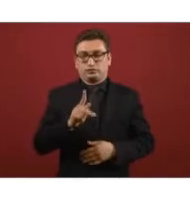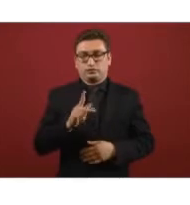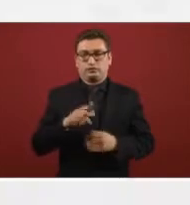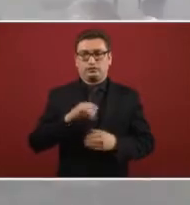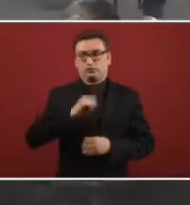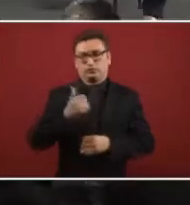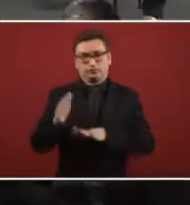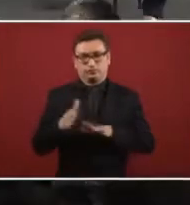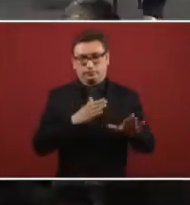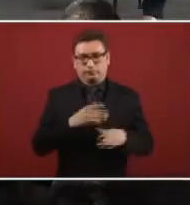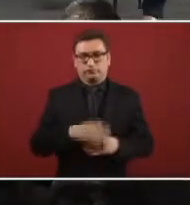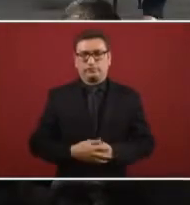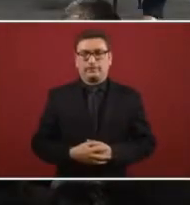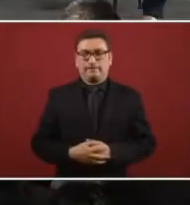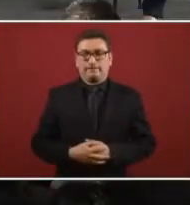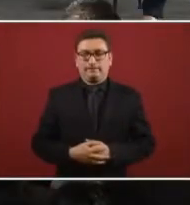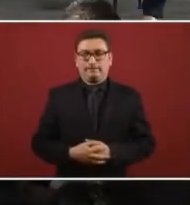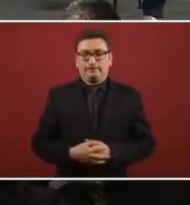end of the year